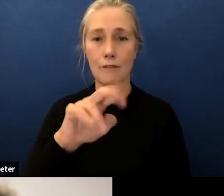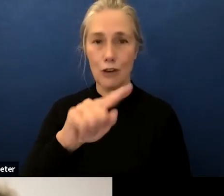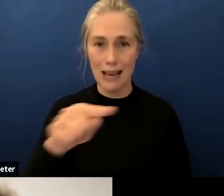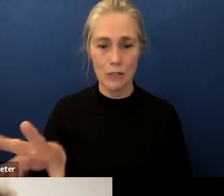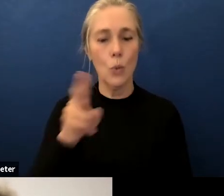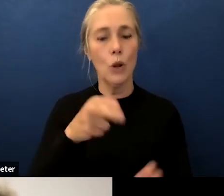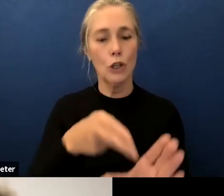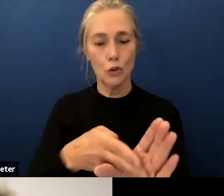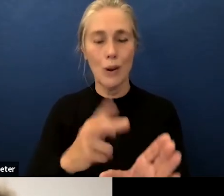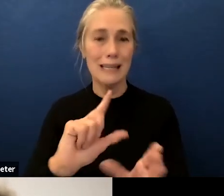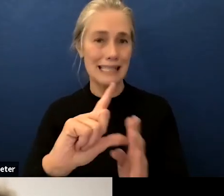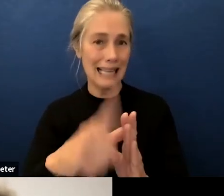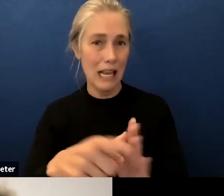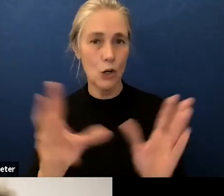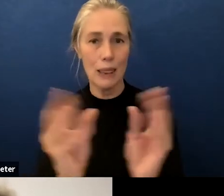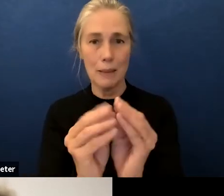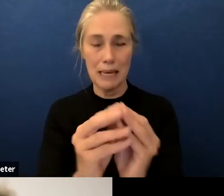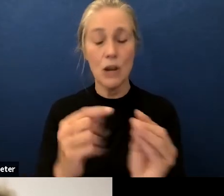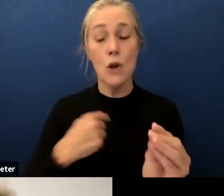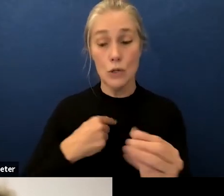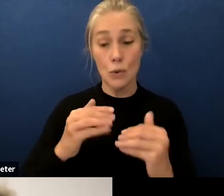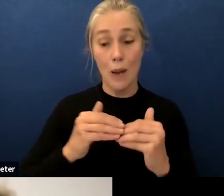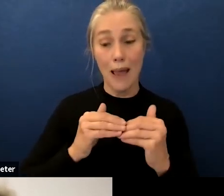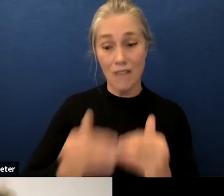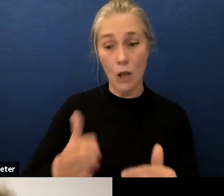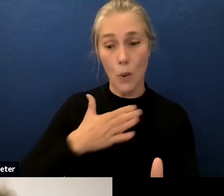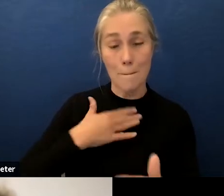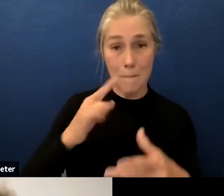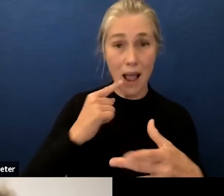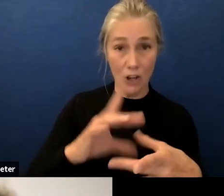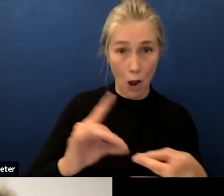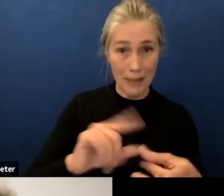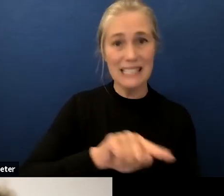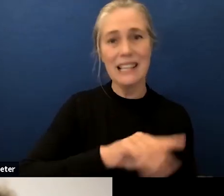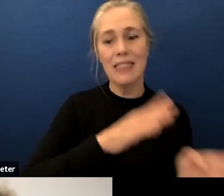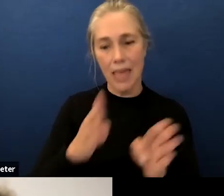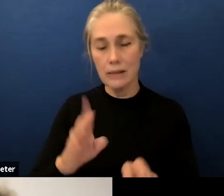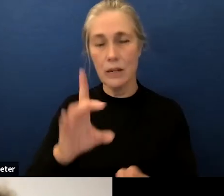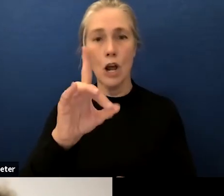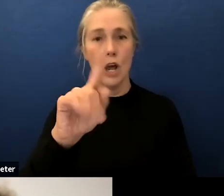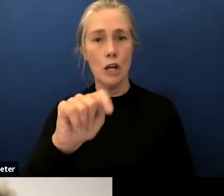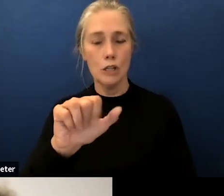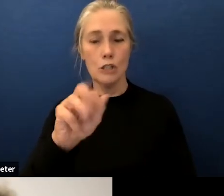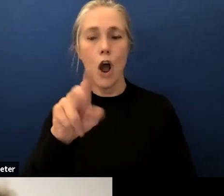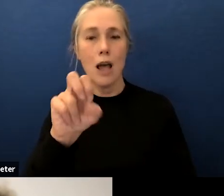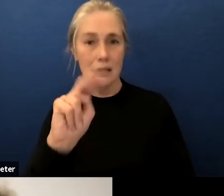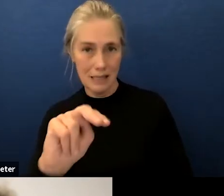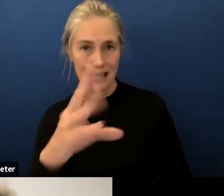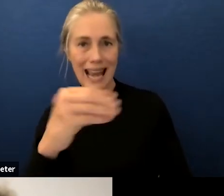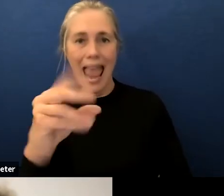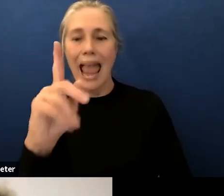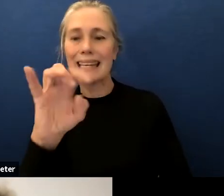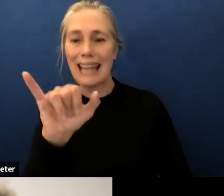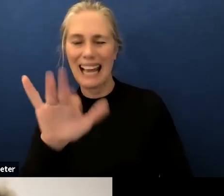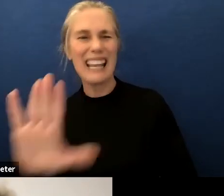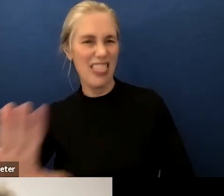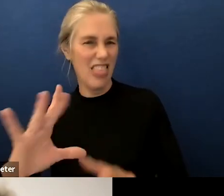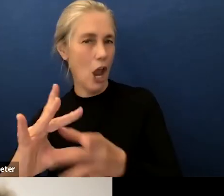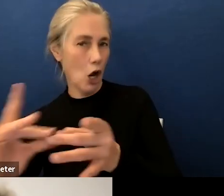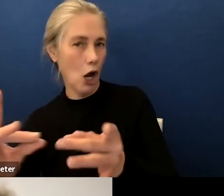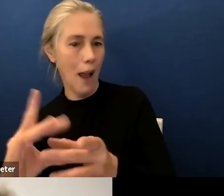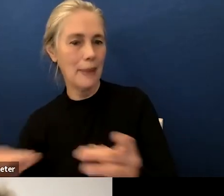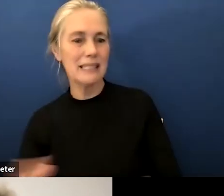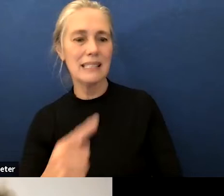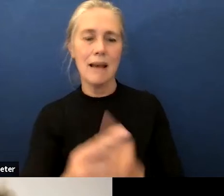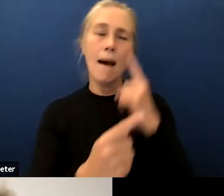up with uh dawson kelly's comments i've been thinking a lot about um all the issues that have been